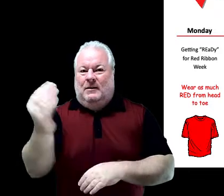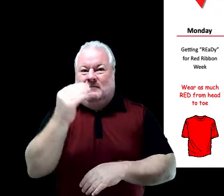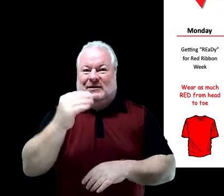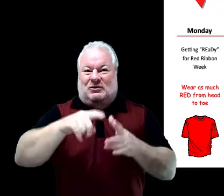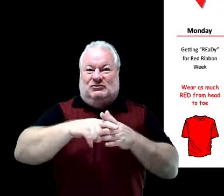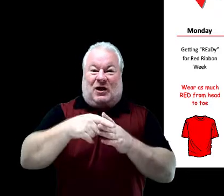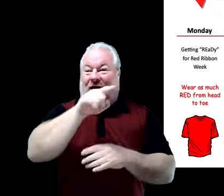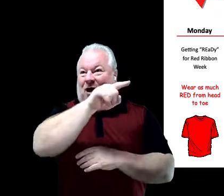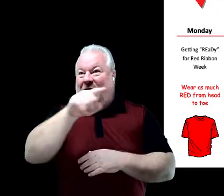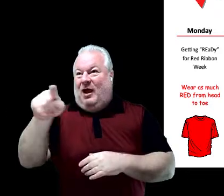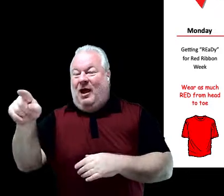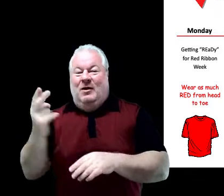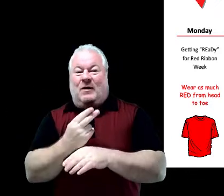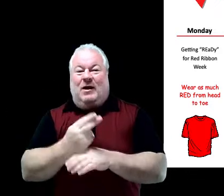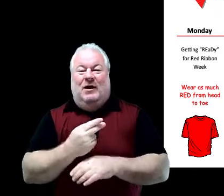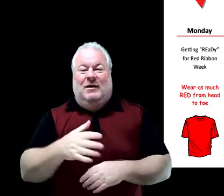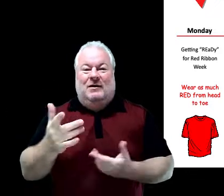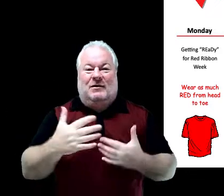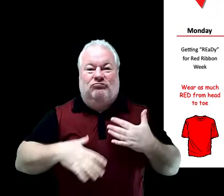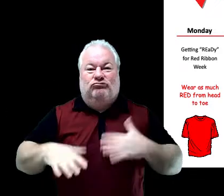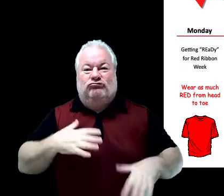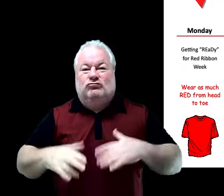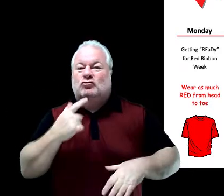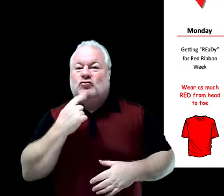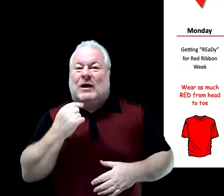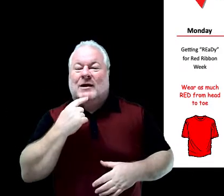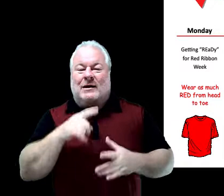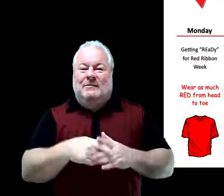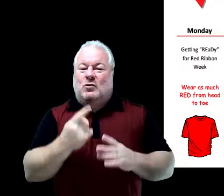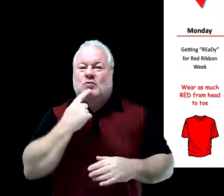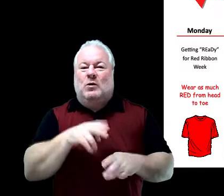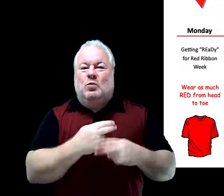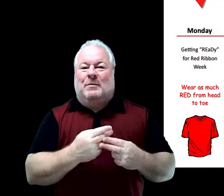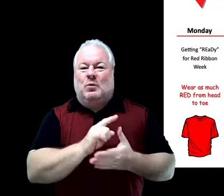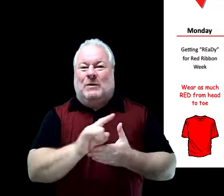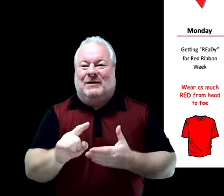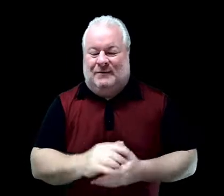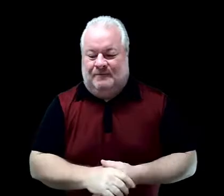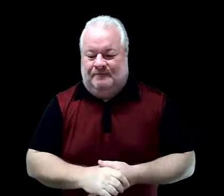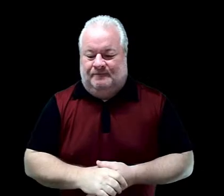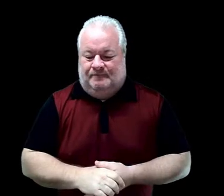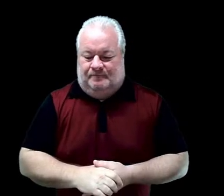week on Monday as we all wear red and begin Red Ribbon Week.